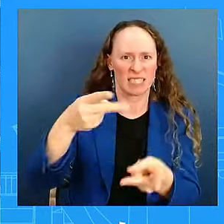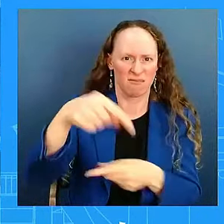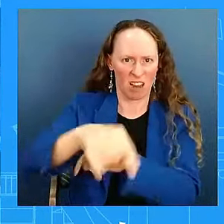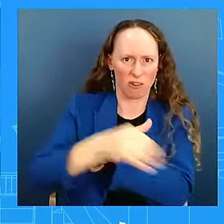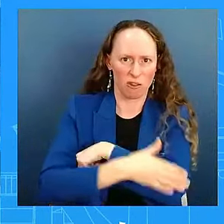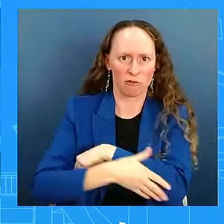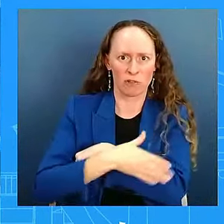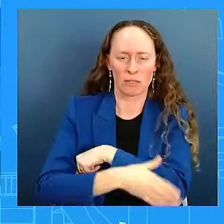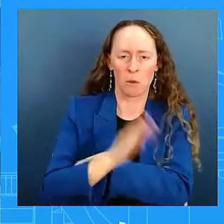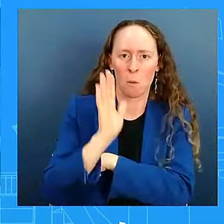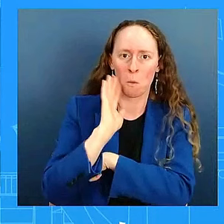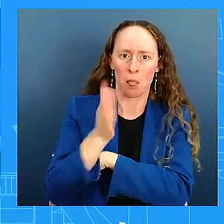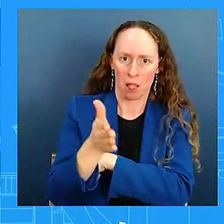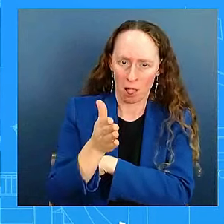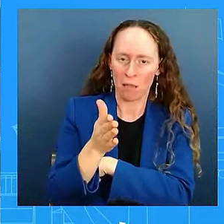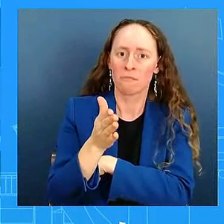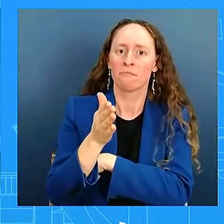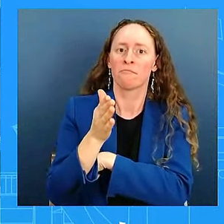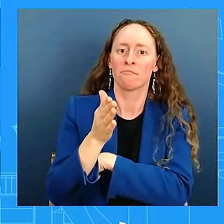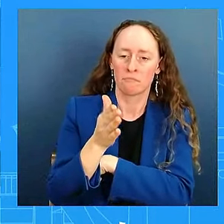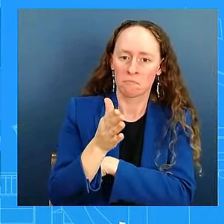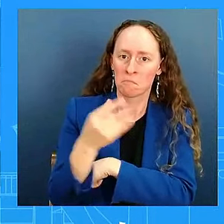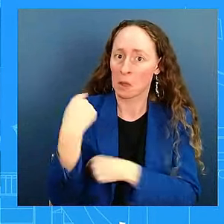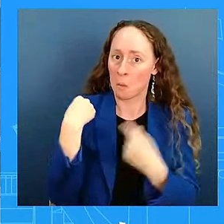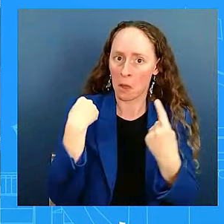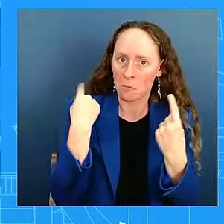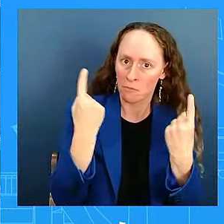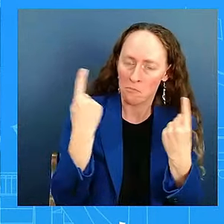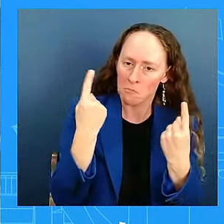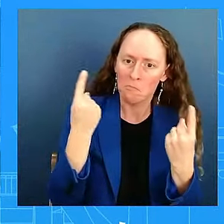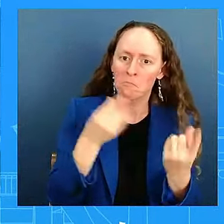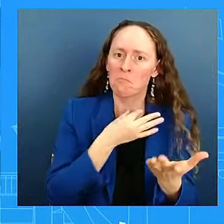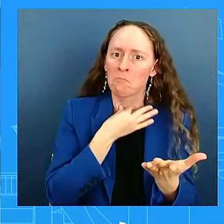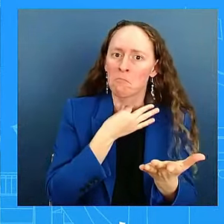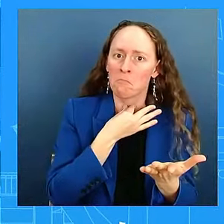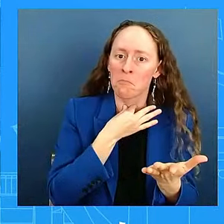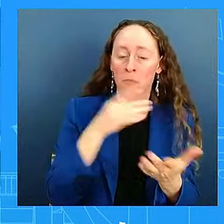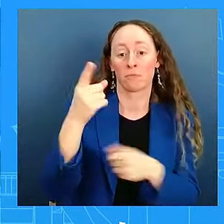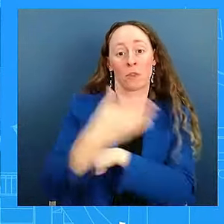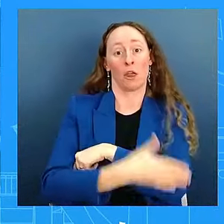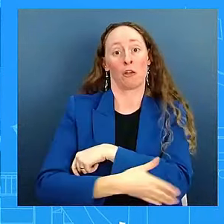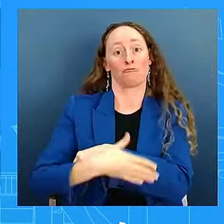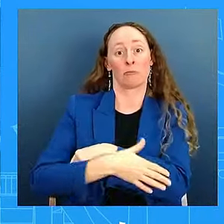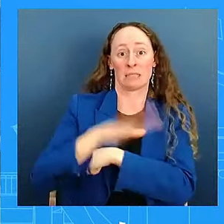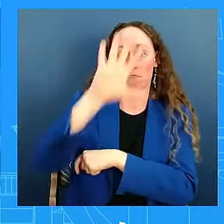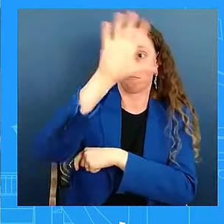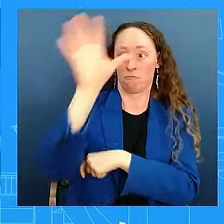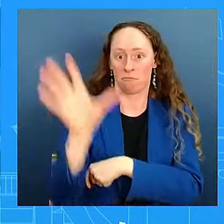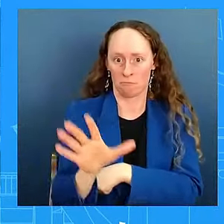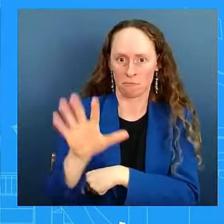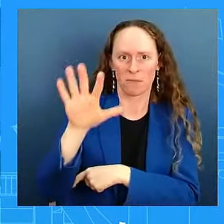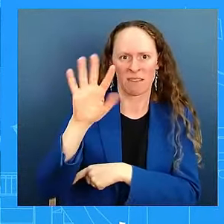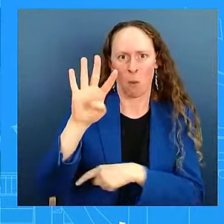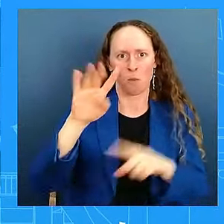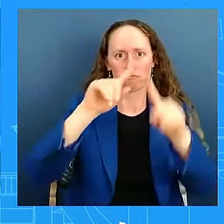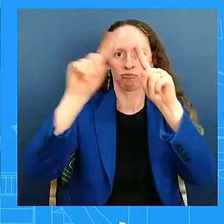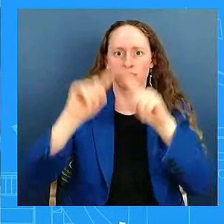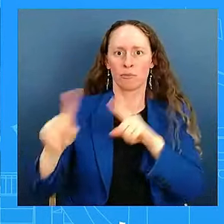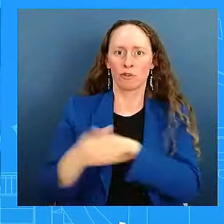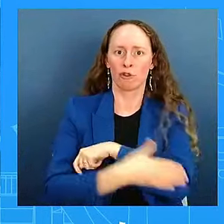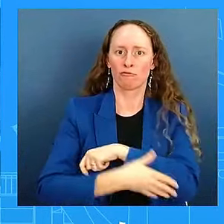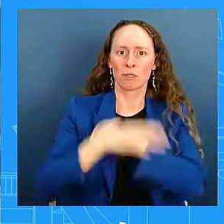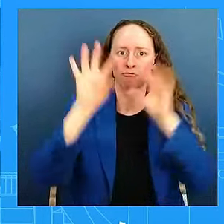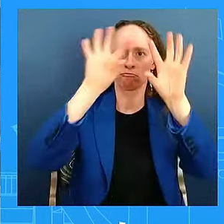there are 54 countries on the continent, and as well as other leaders